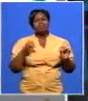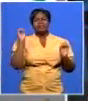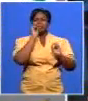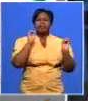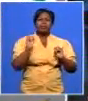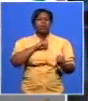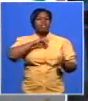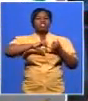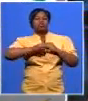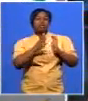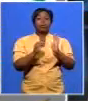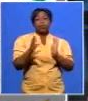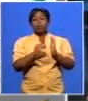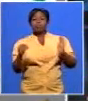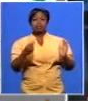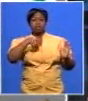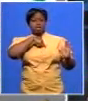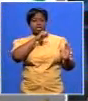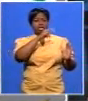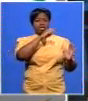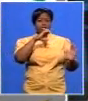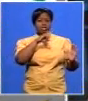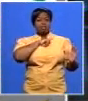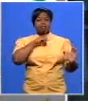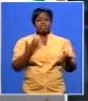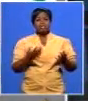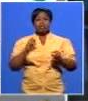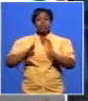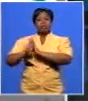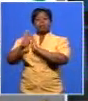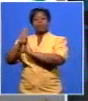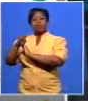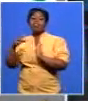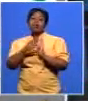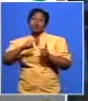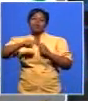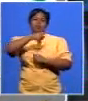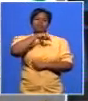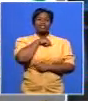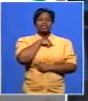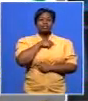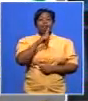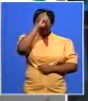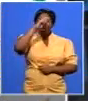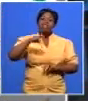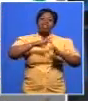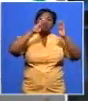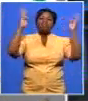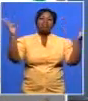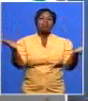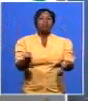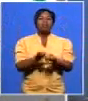it means they give credibility to our own image uh nelson mandela is an icon it's a wild icon